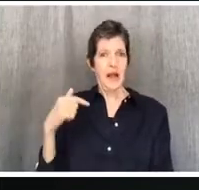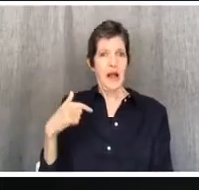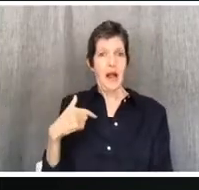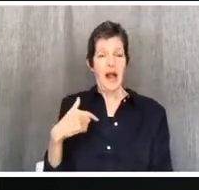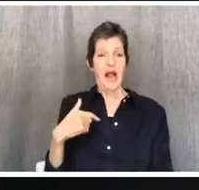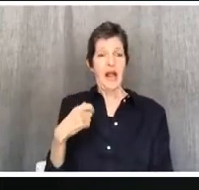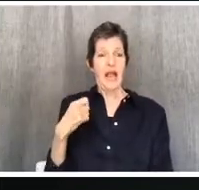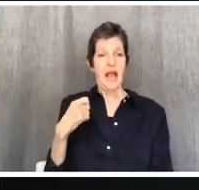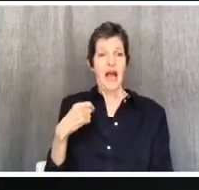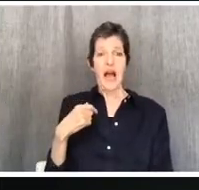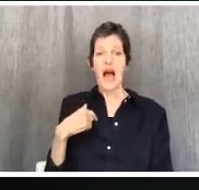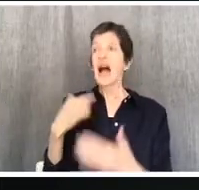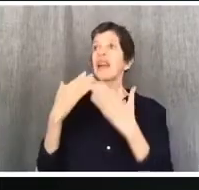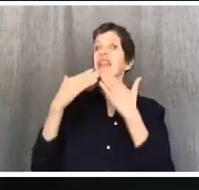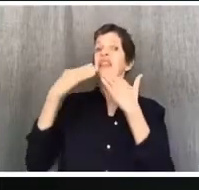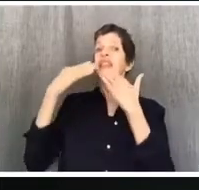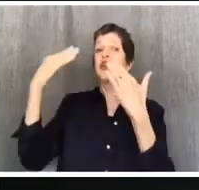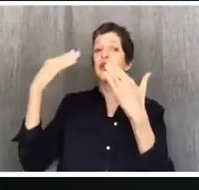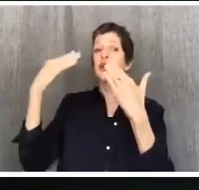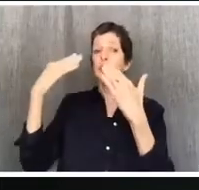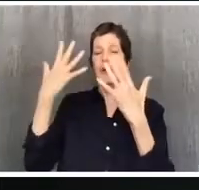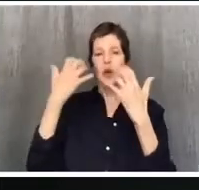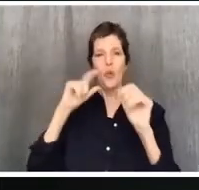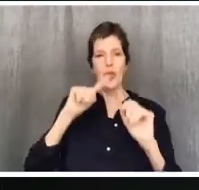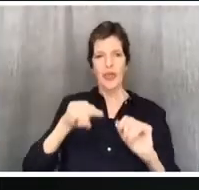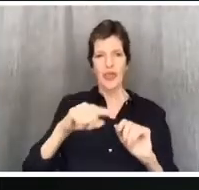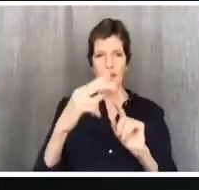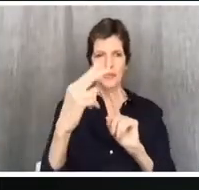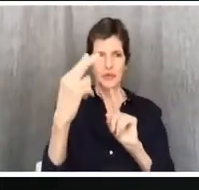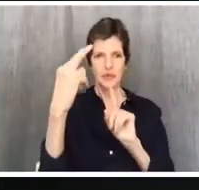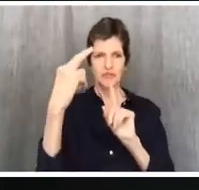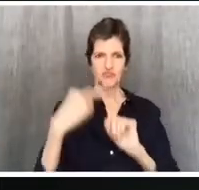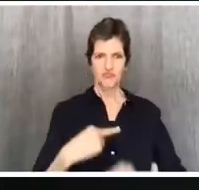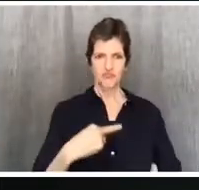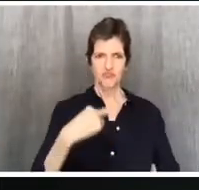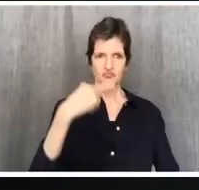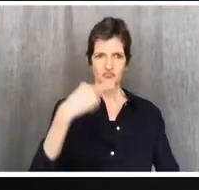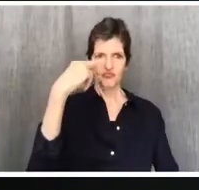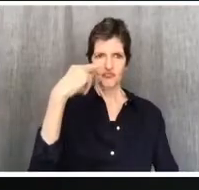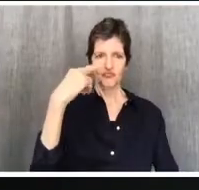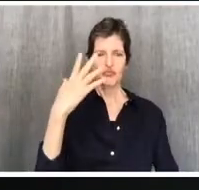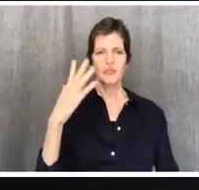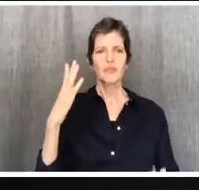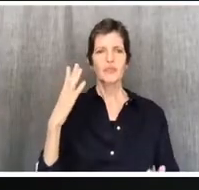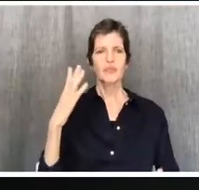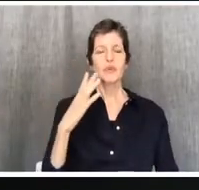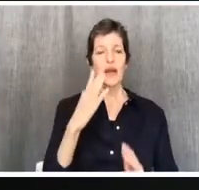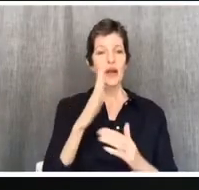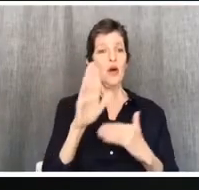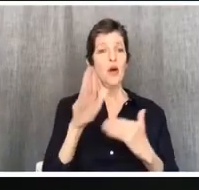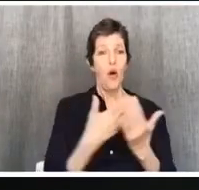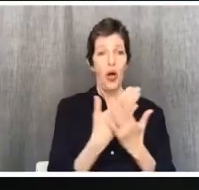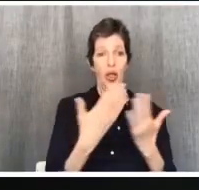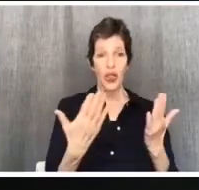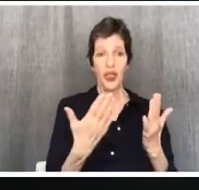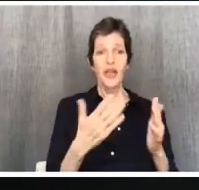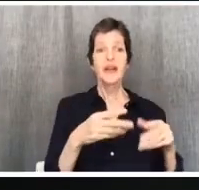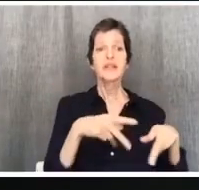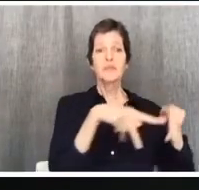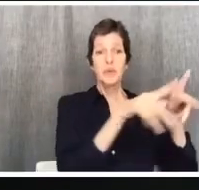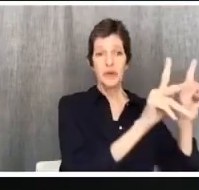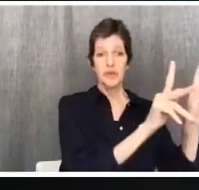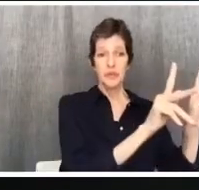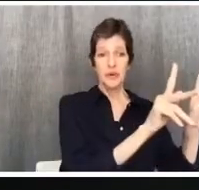So before we dive into this section, I want us to remember verses 23 and 24. I'm going to read them again. All things are lawful, but not all things are helpful.